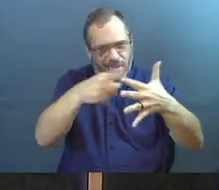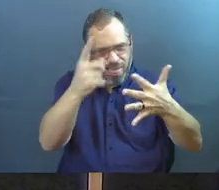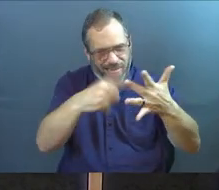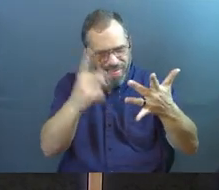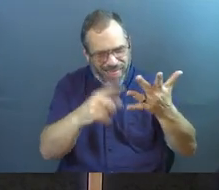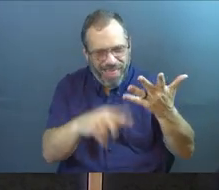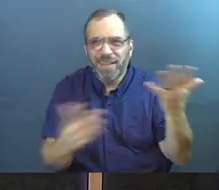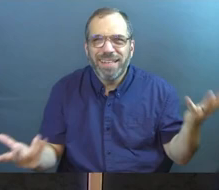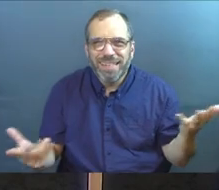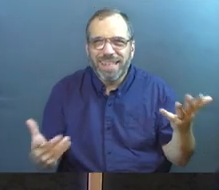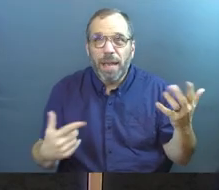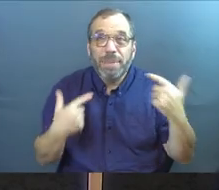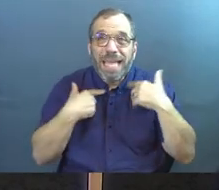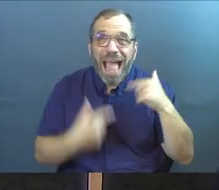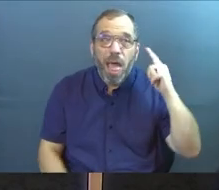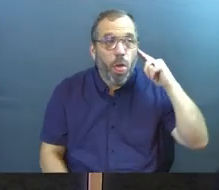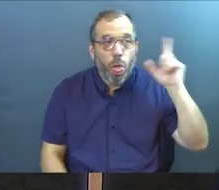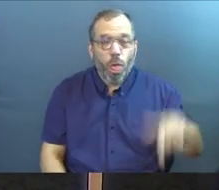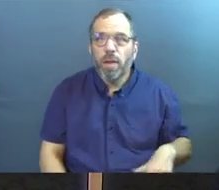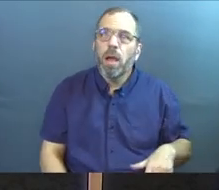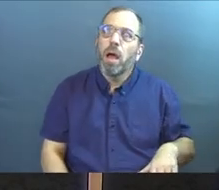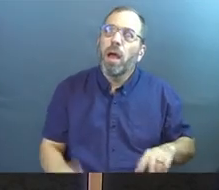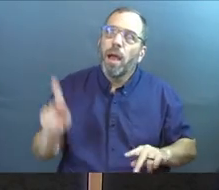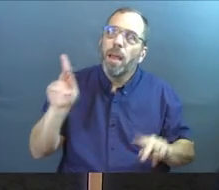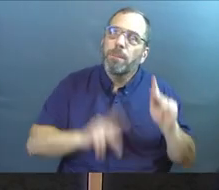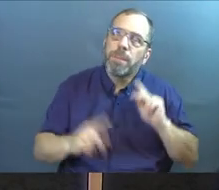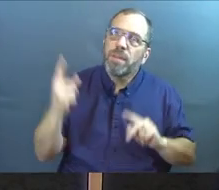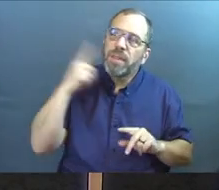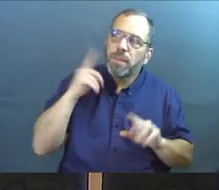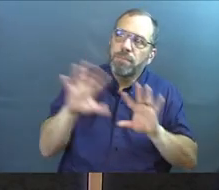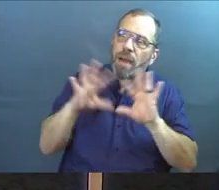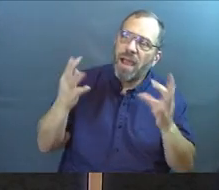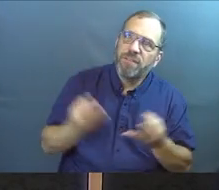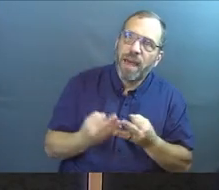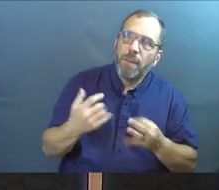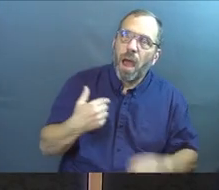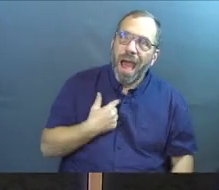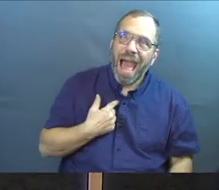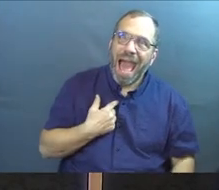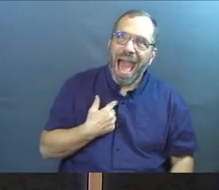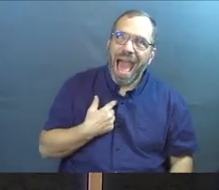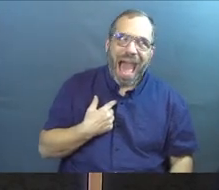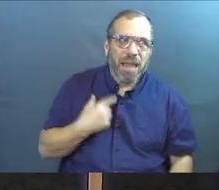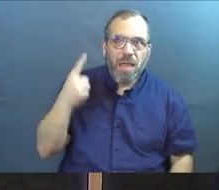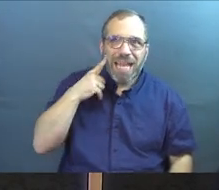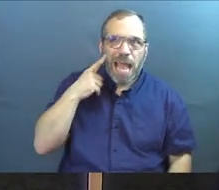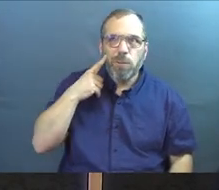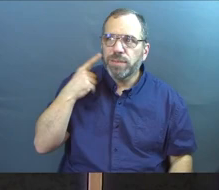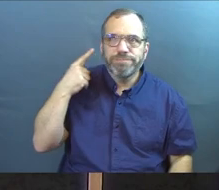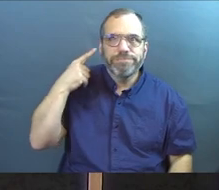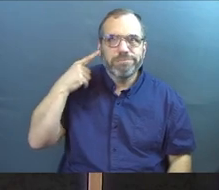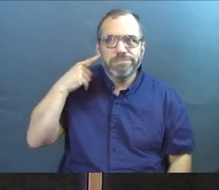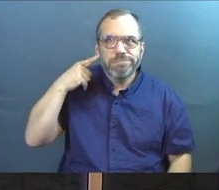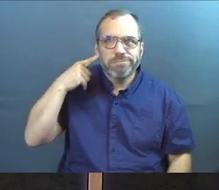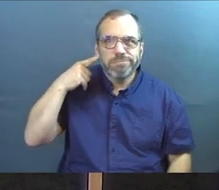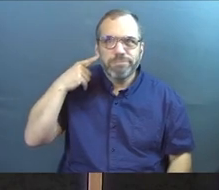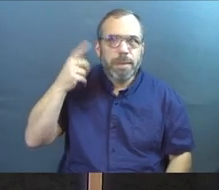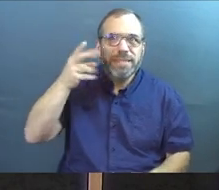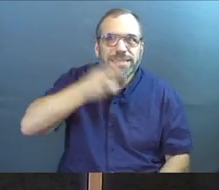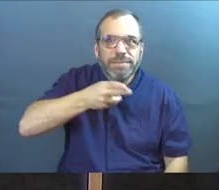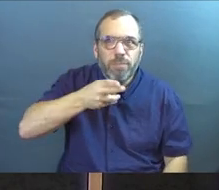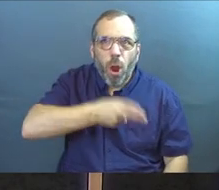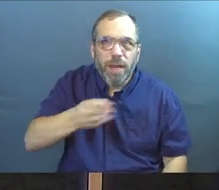I used to say, I didn't hear you. And people used to think in my family that I literally had a physical hearing problem. I did not.